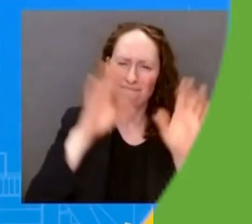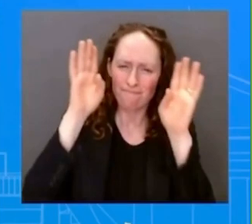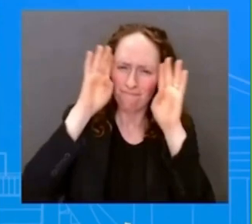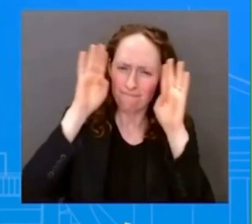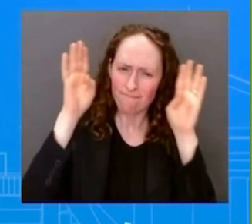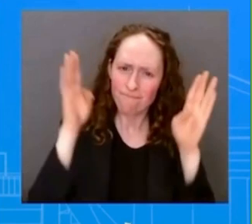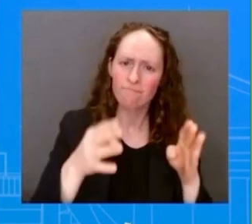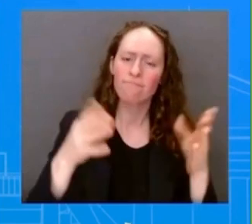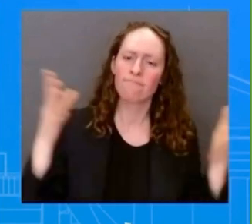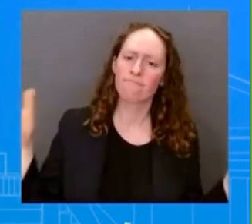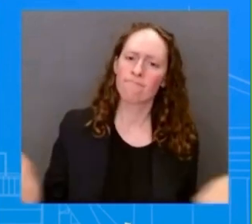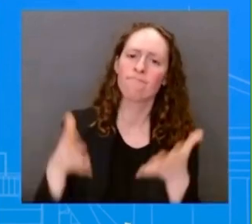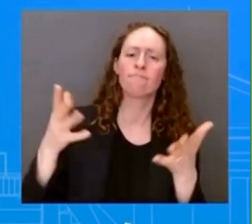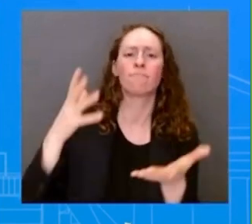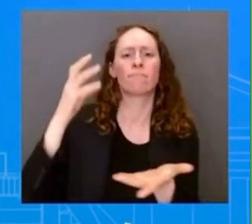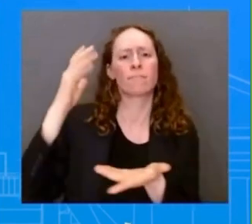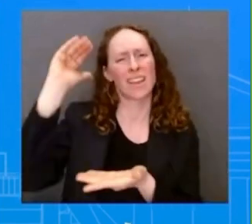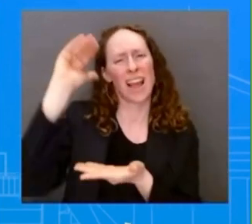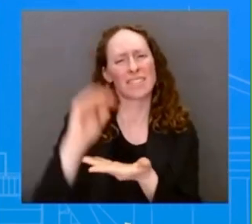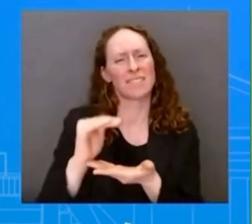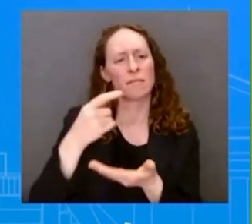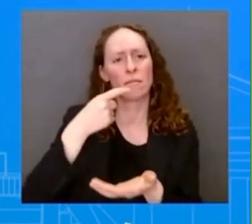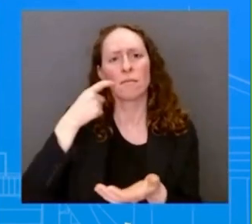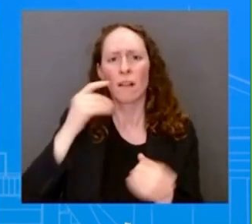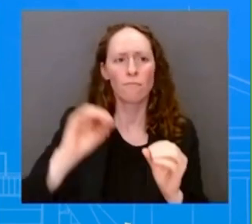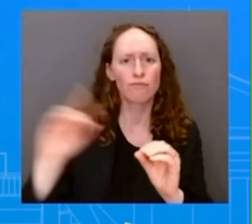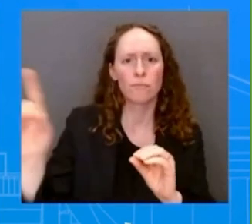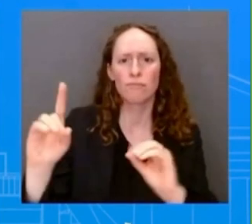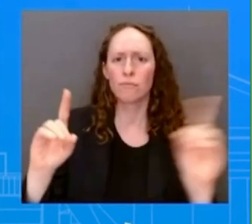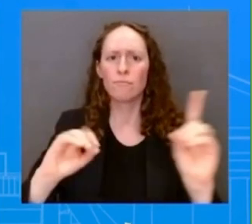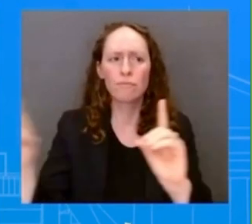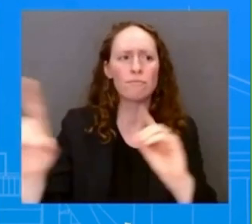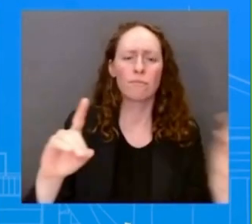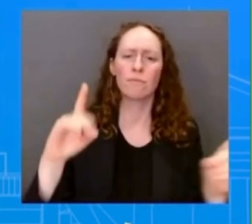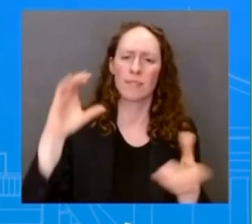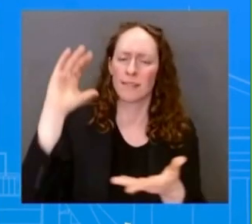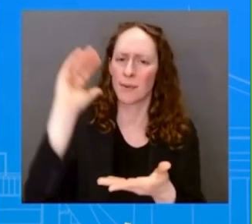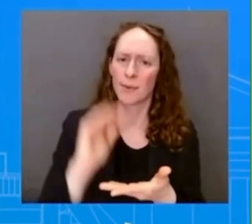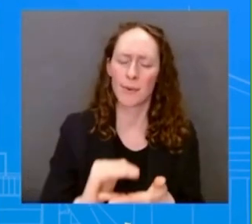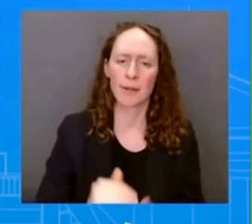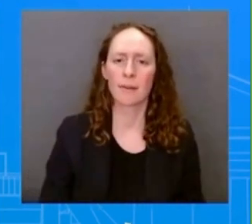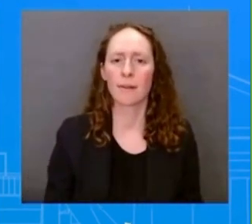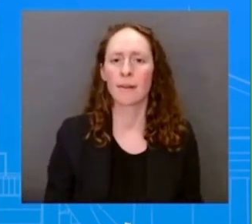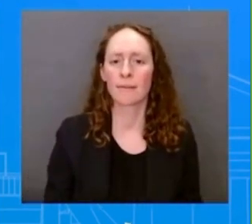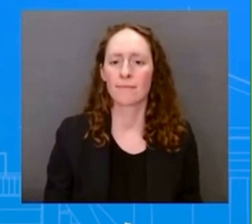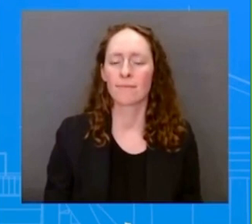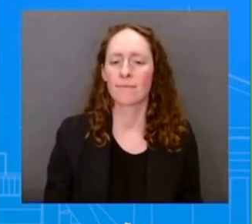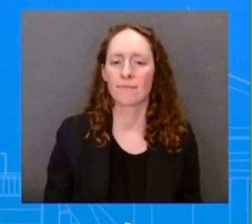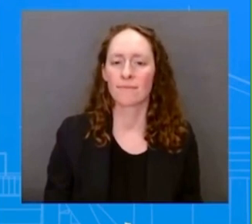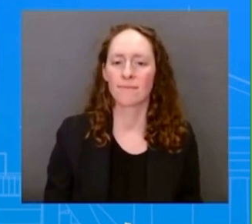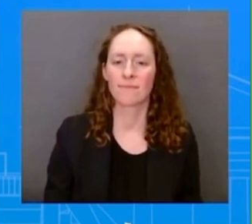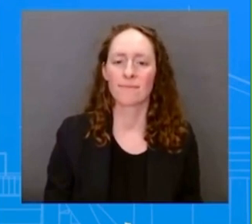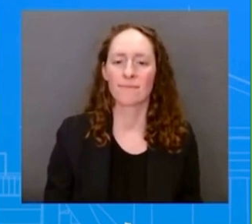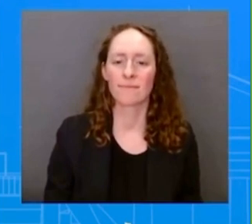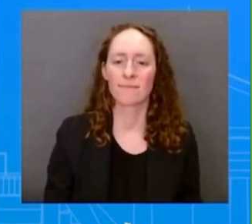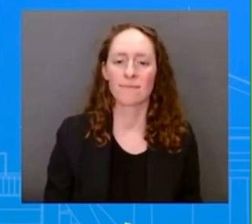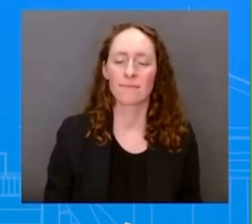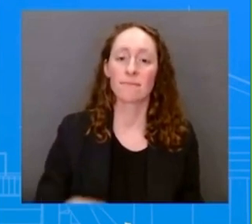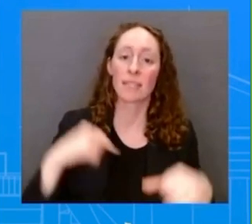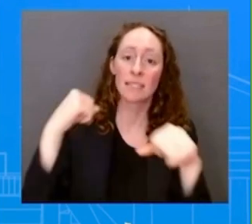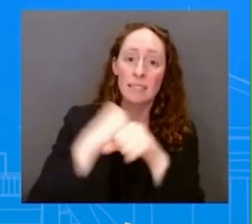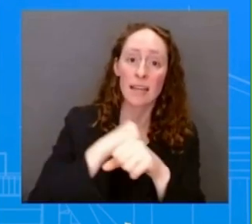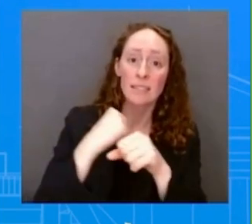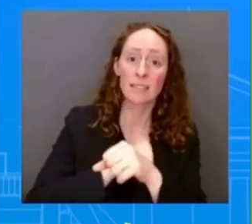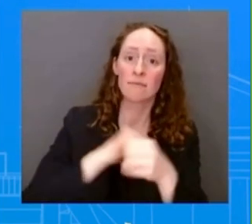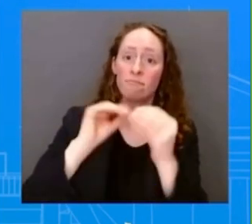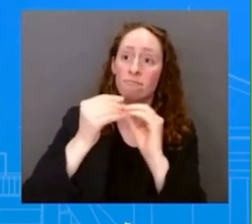Overdose deaths for seven months in a row and the president is surging our efforts to continue this trend. In his budget